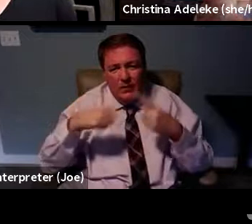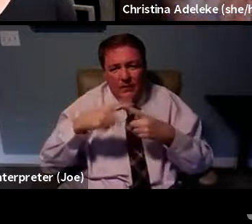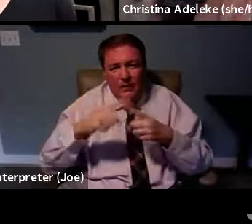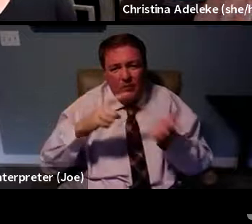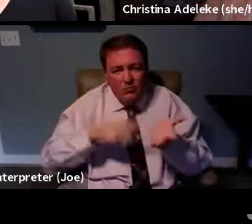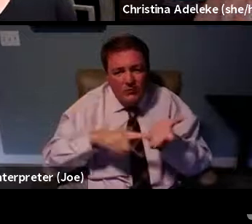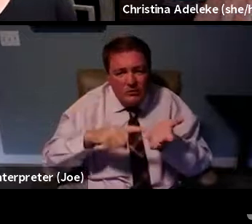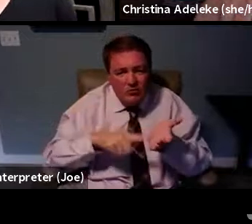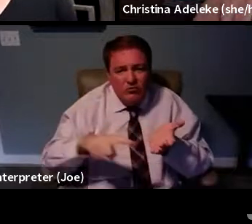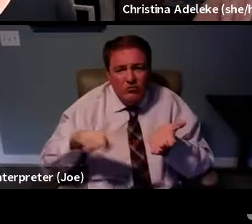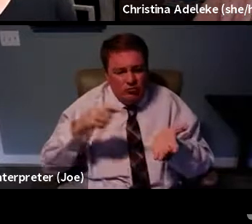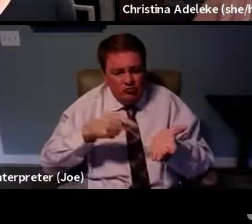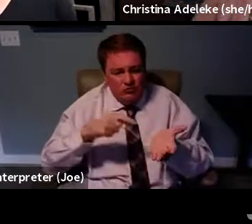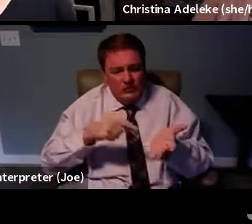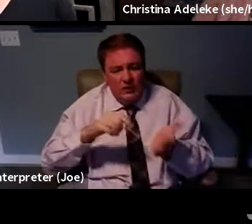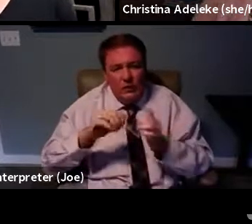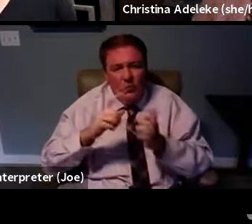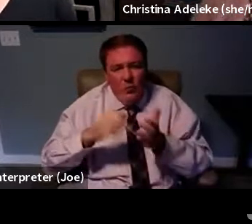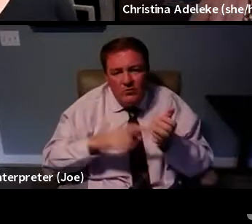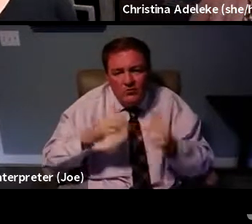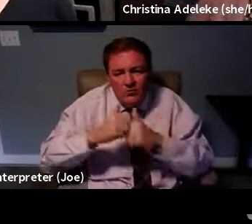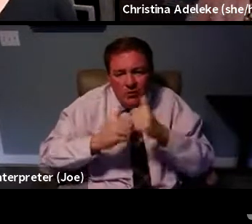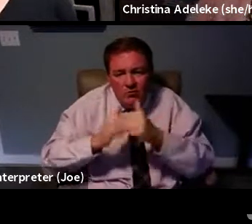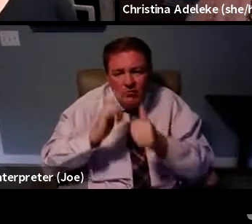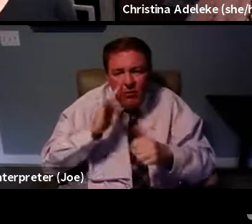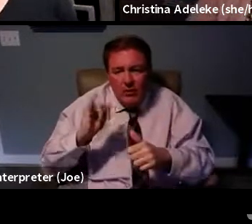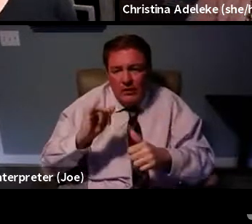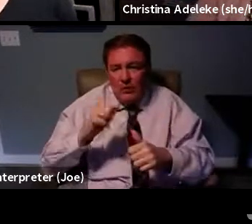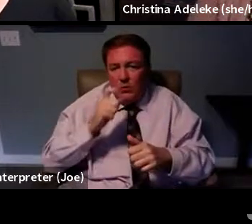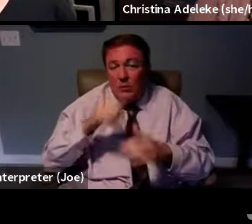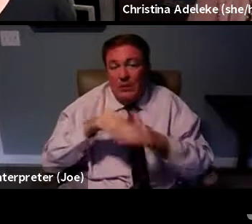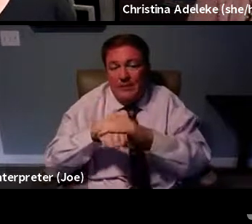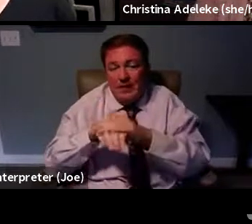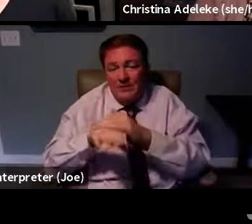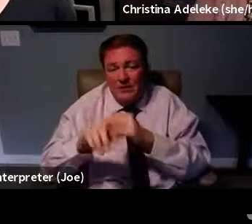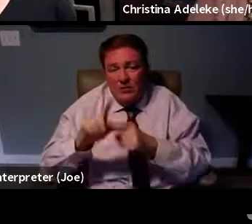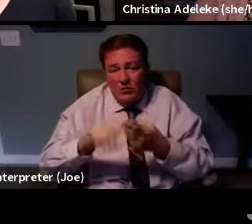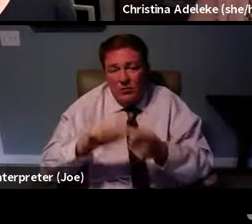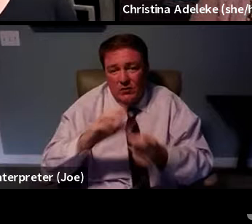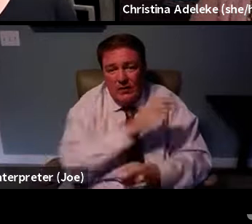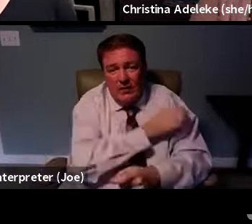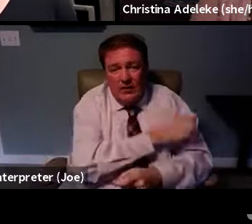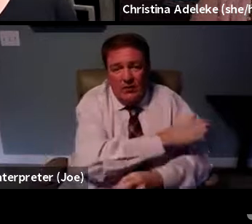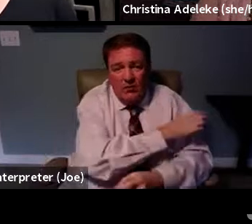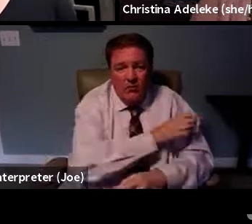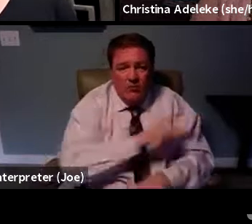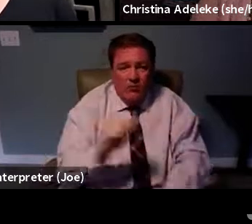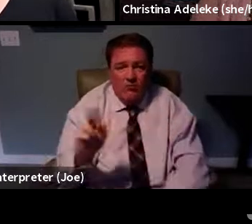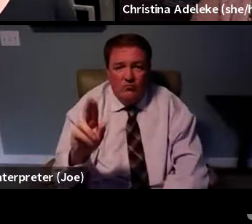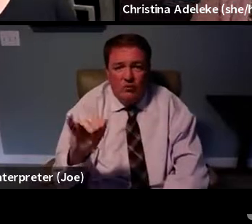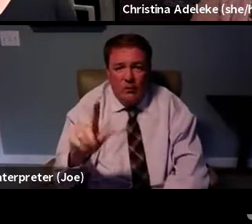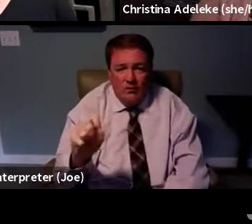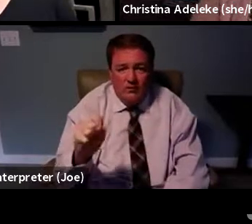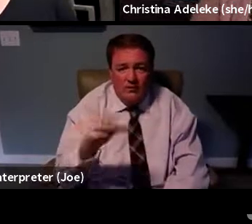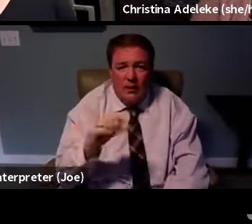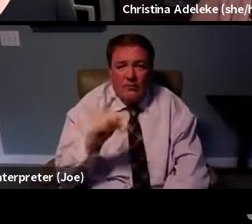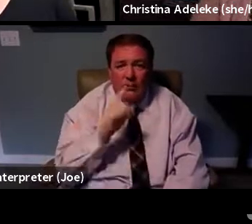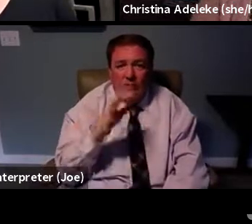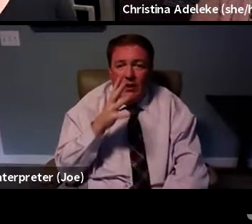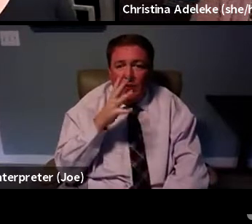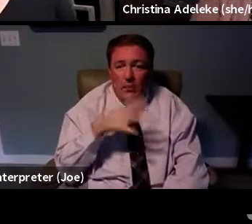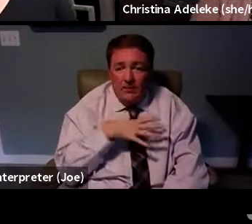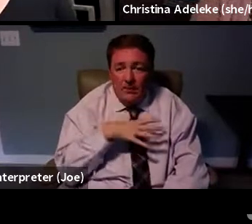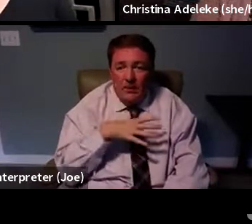and how is the structure and who is having access to clinical trials. And we make sure that women have,